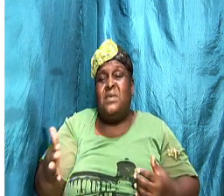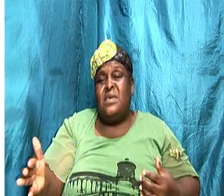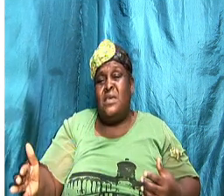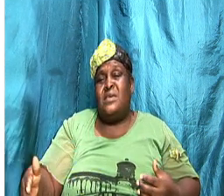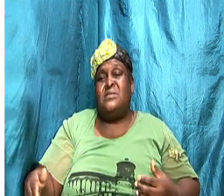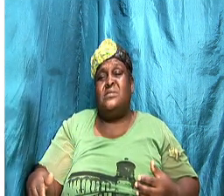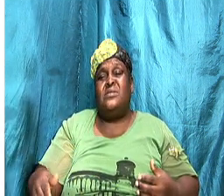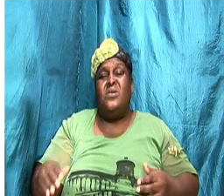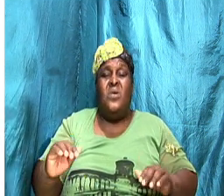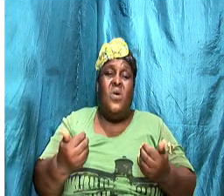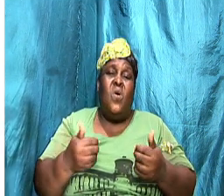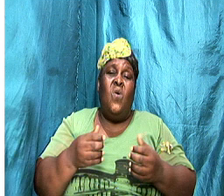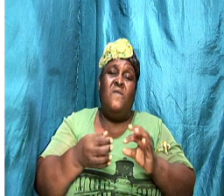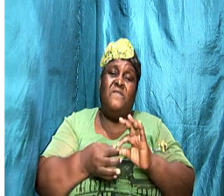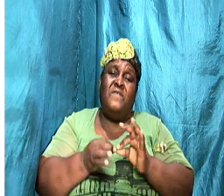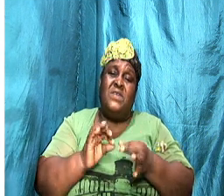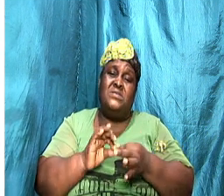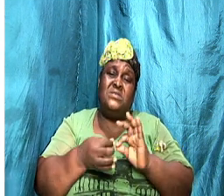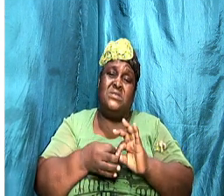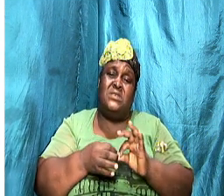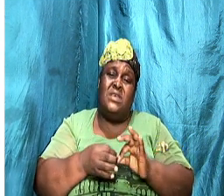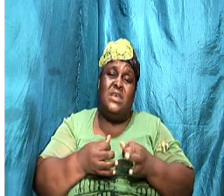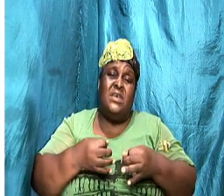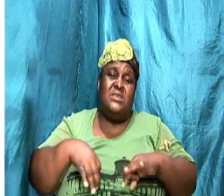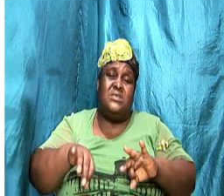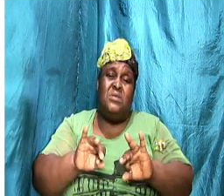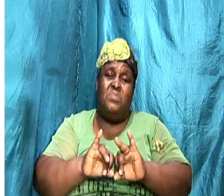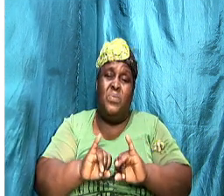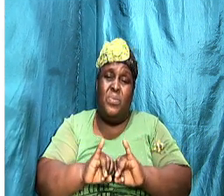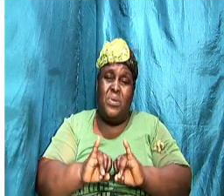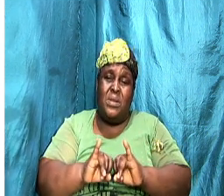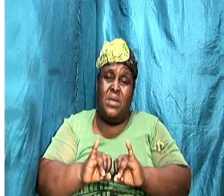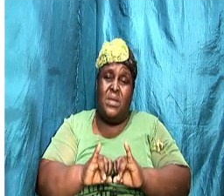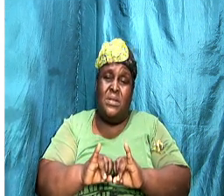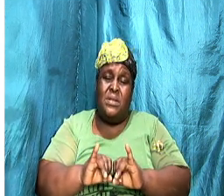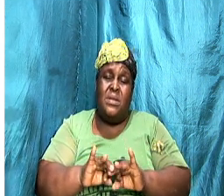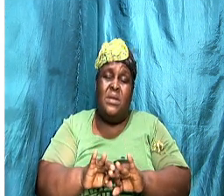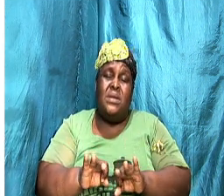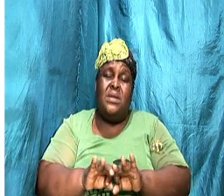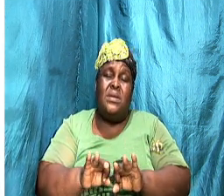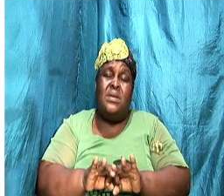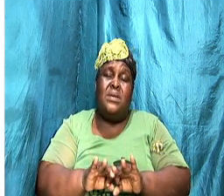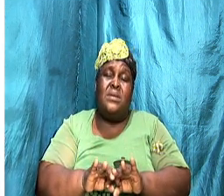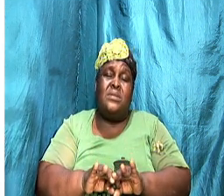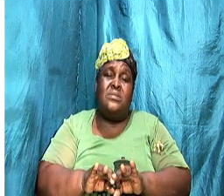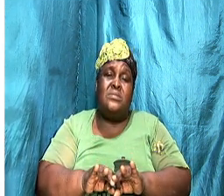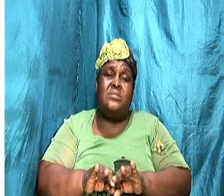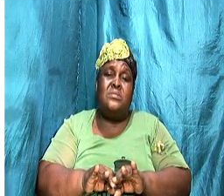is extremely important that this disagreement is treated correctly